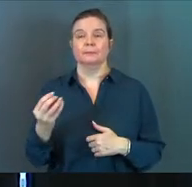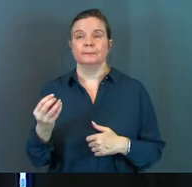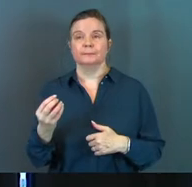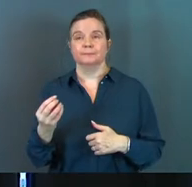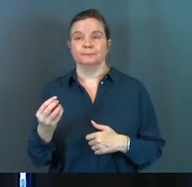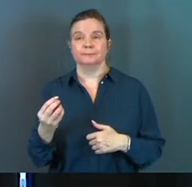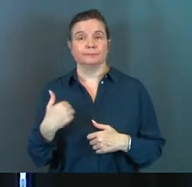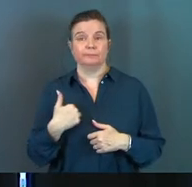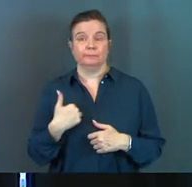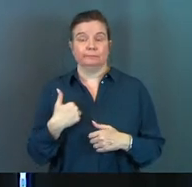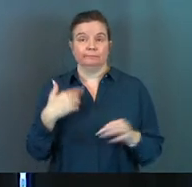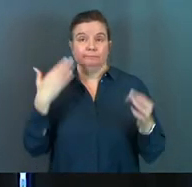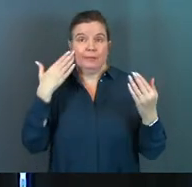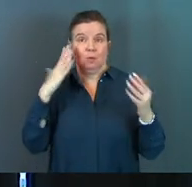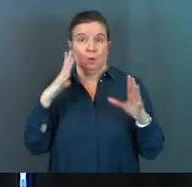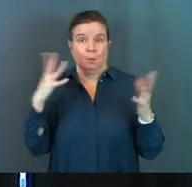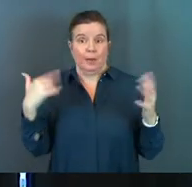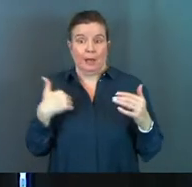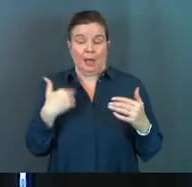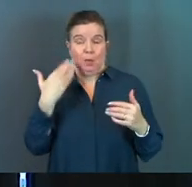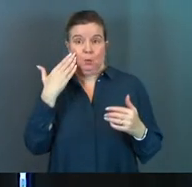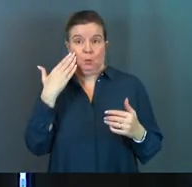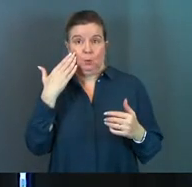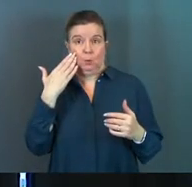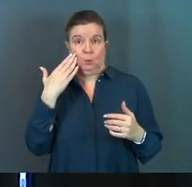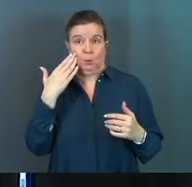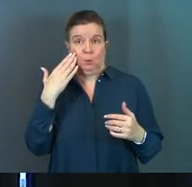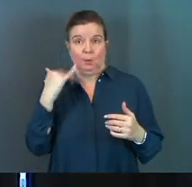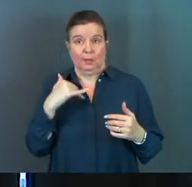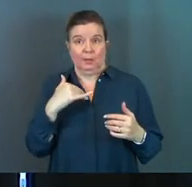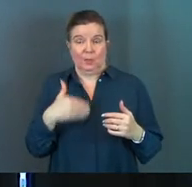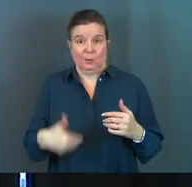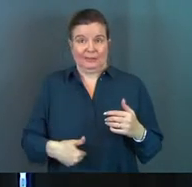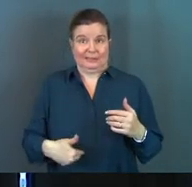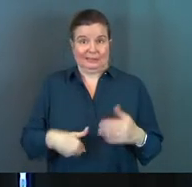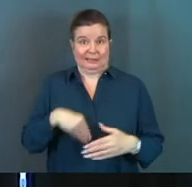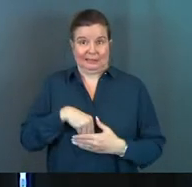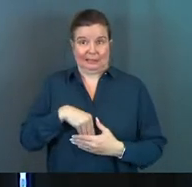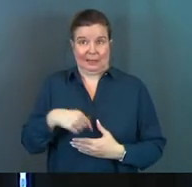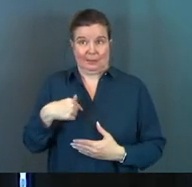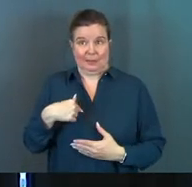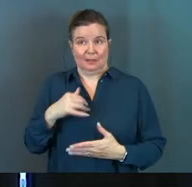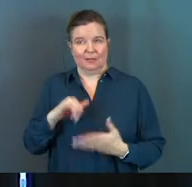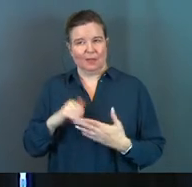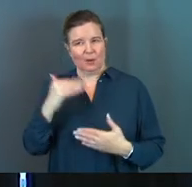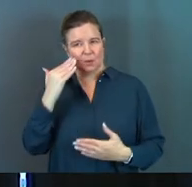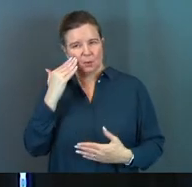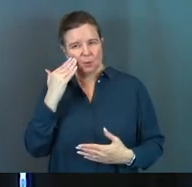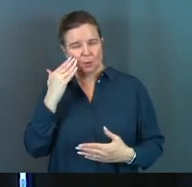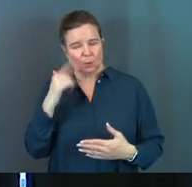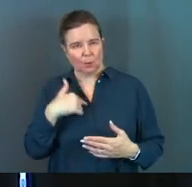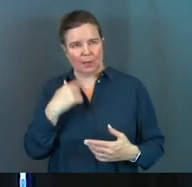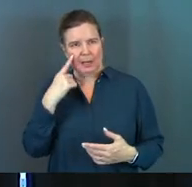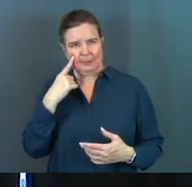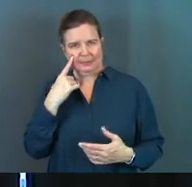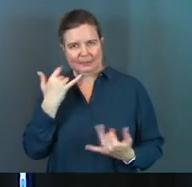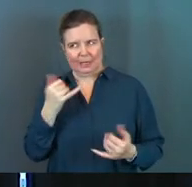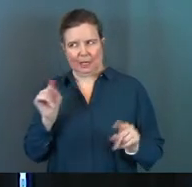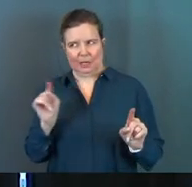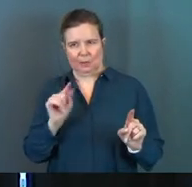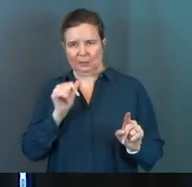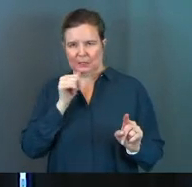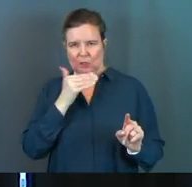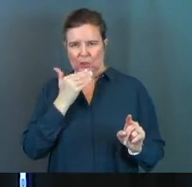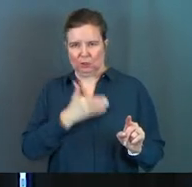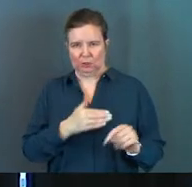And I didn't know much. I just knew there was instinct inside of me that knew what I'm witnessing right now